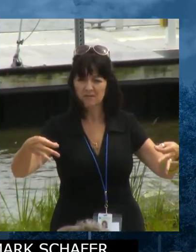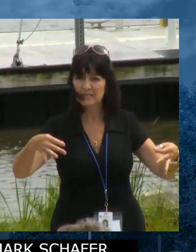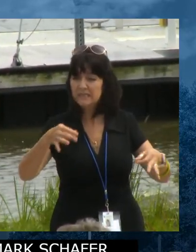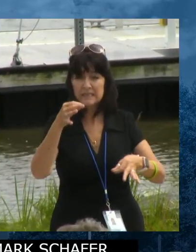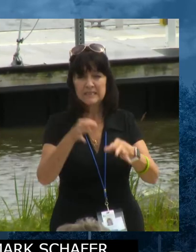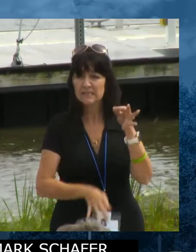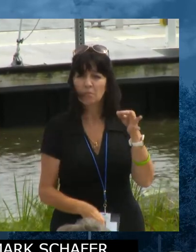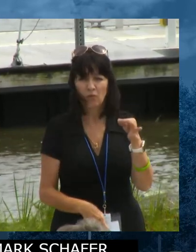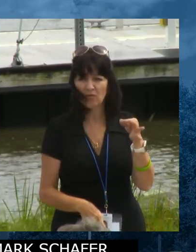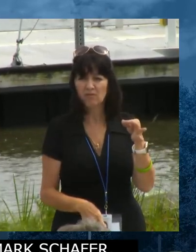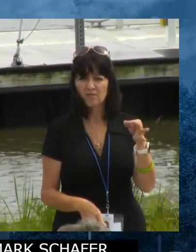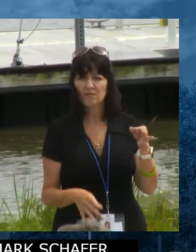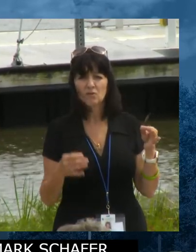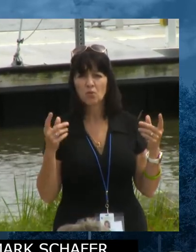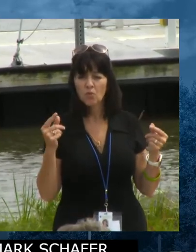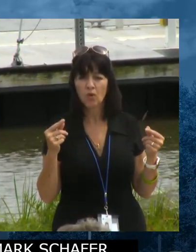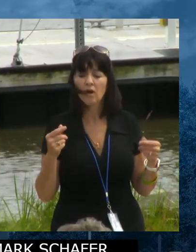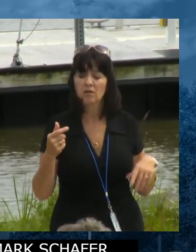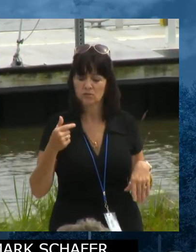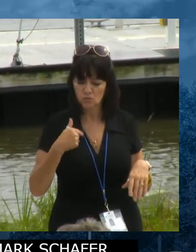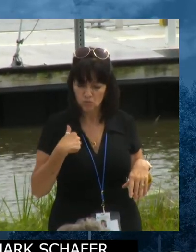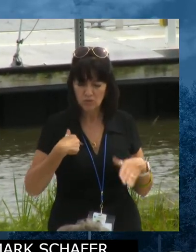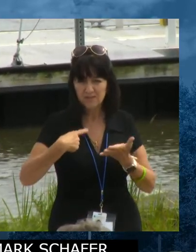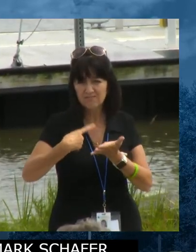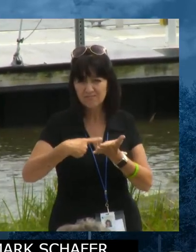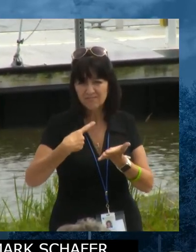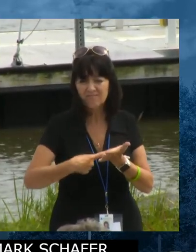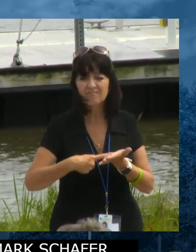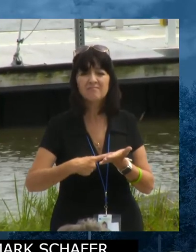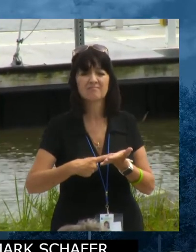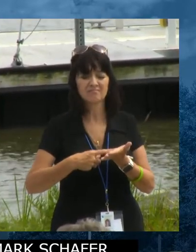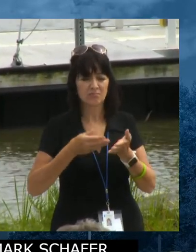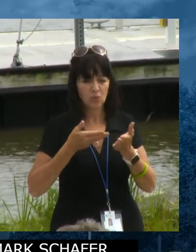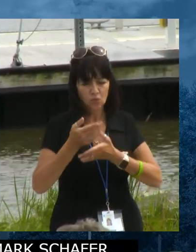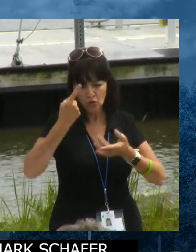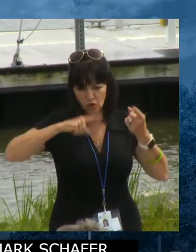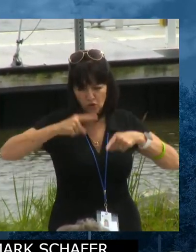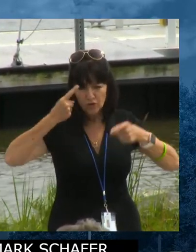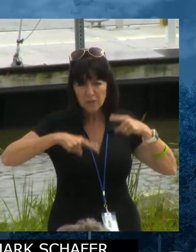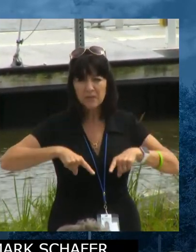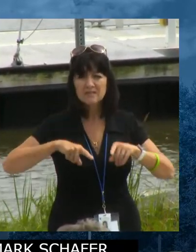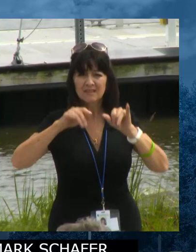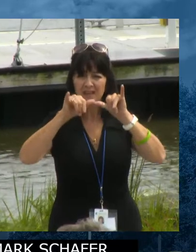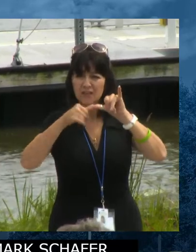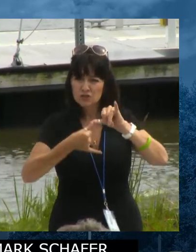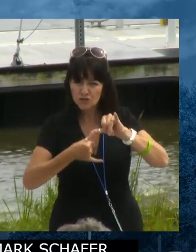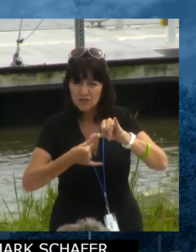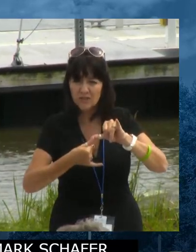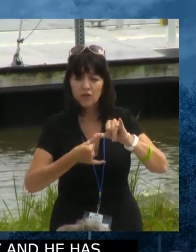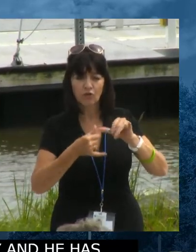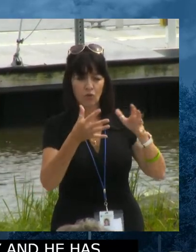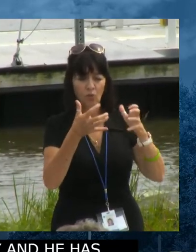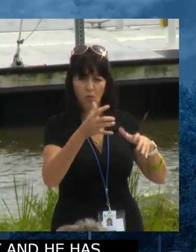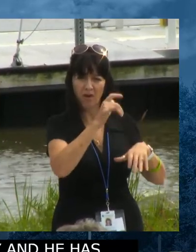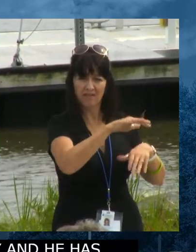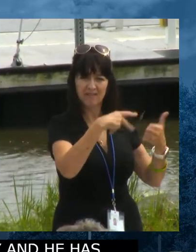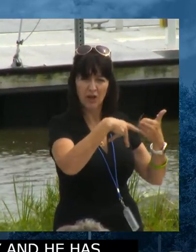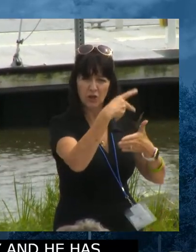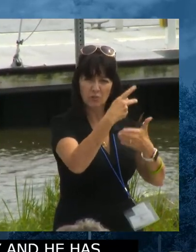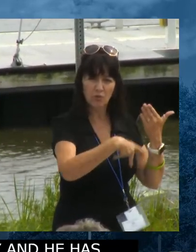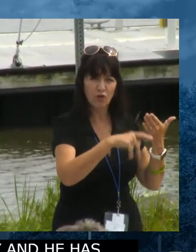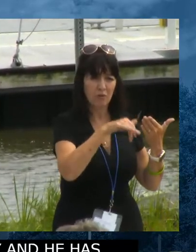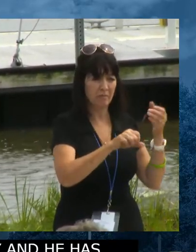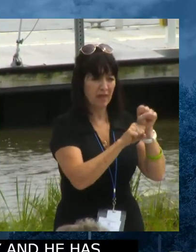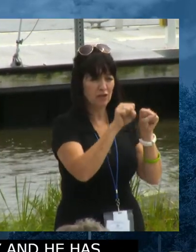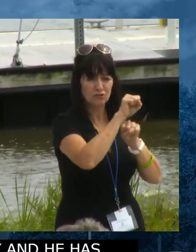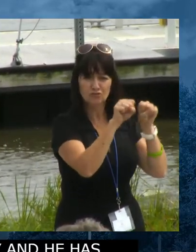We have gone through agreements. We've gone through engineering. We've done all of the things necessary to have that program, to have that infrastructure